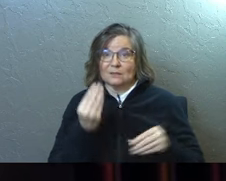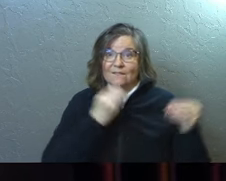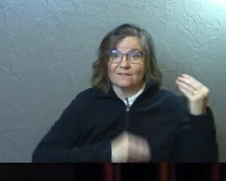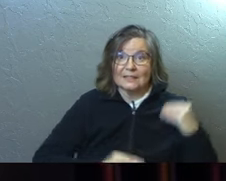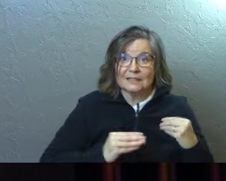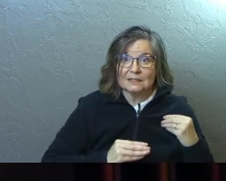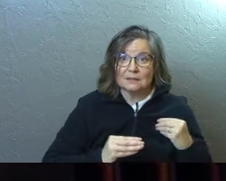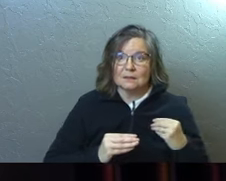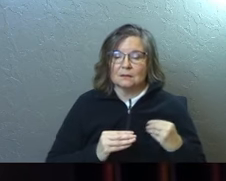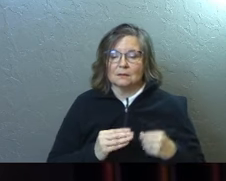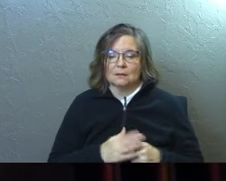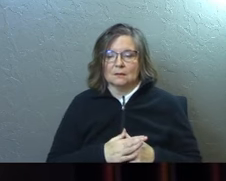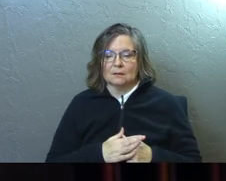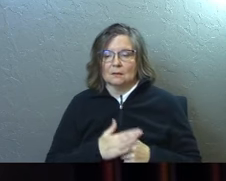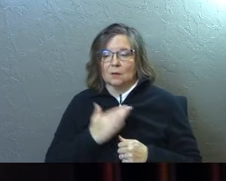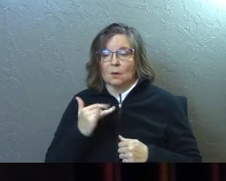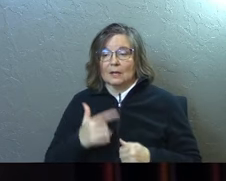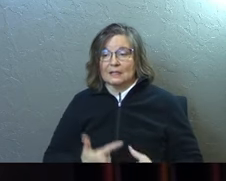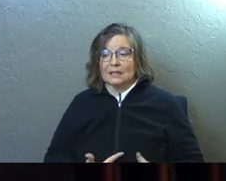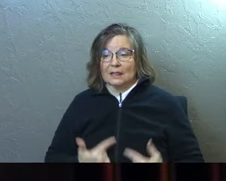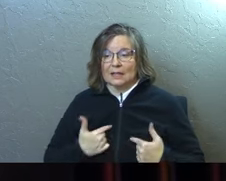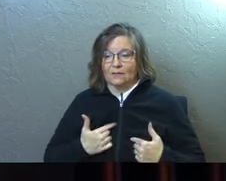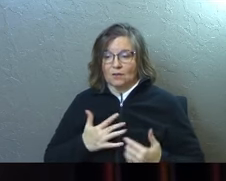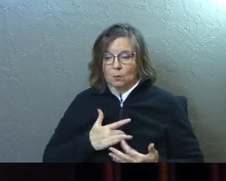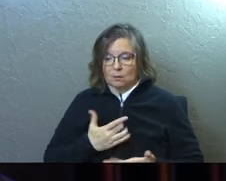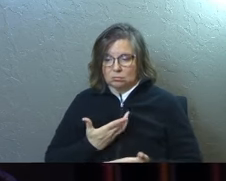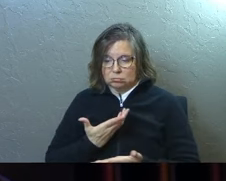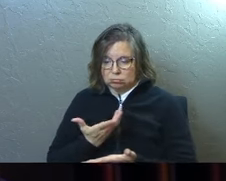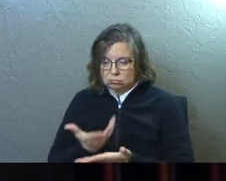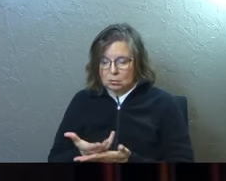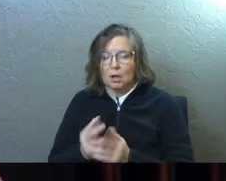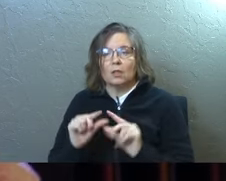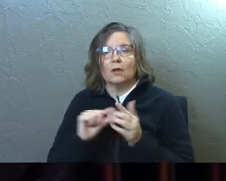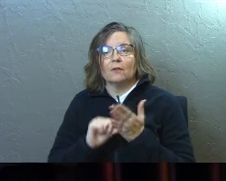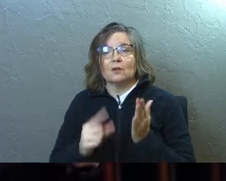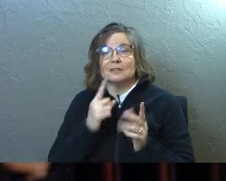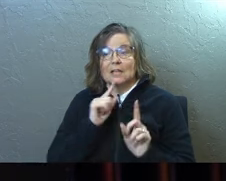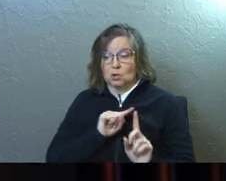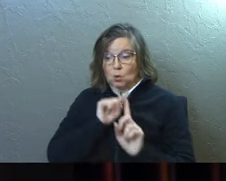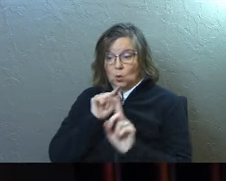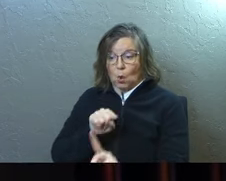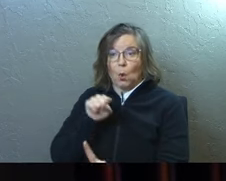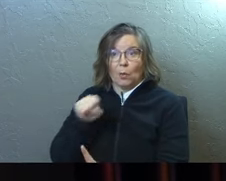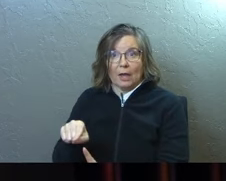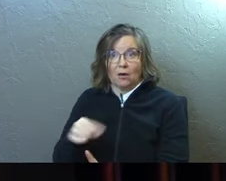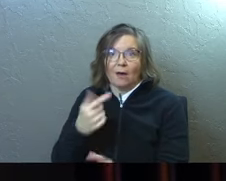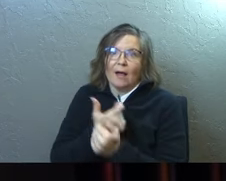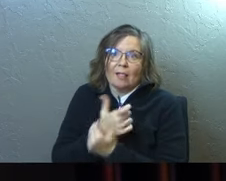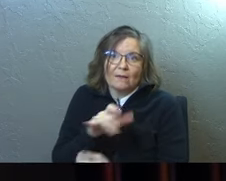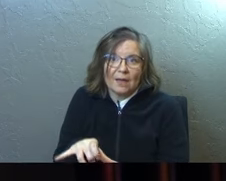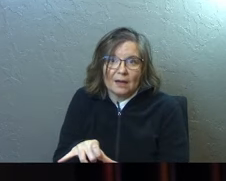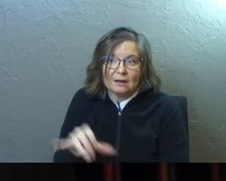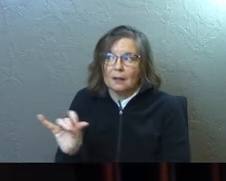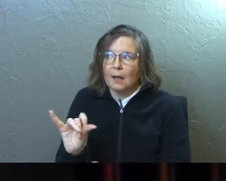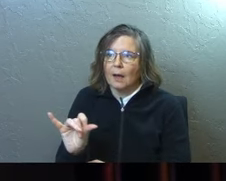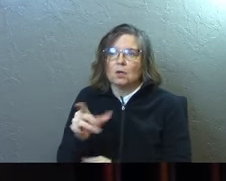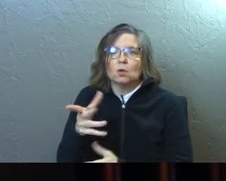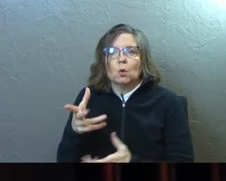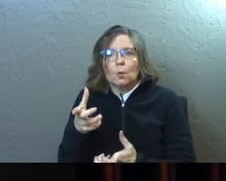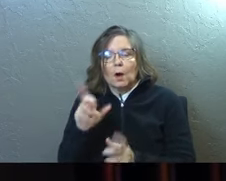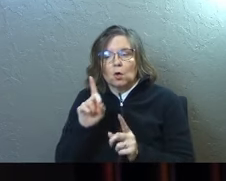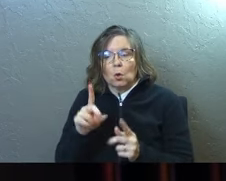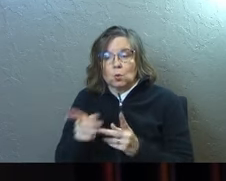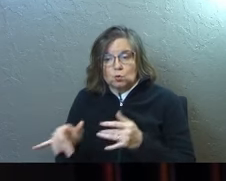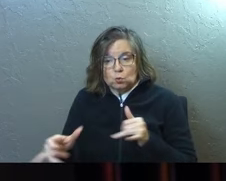the living will lay it to heart. So the verse says, go there. I love that. Like, you